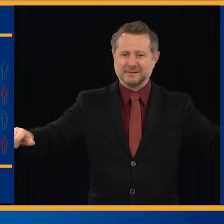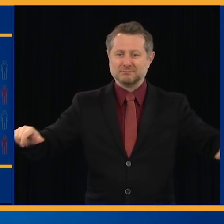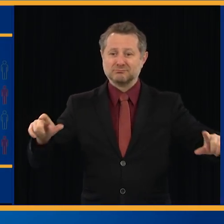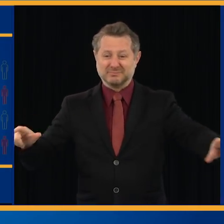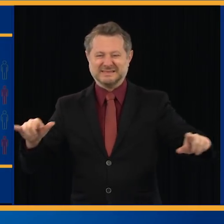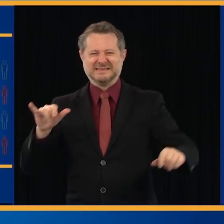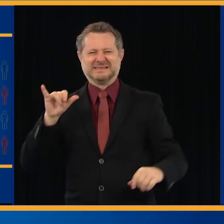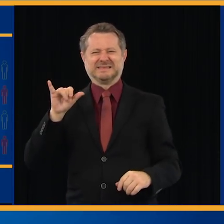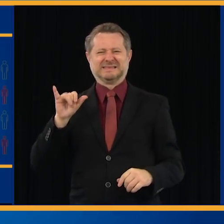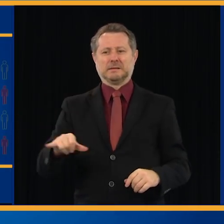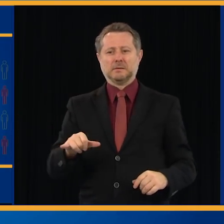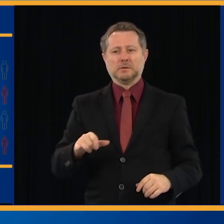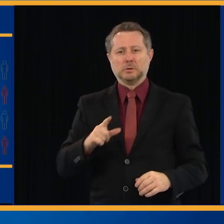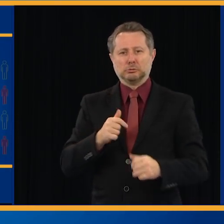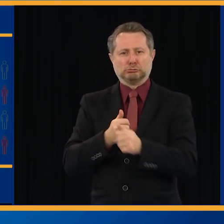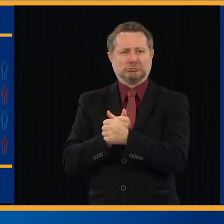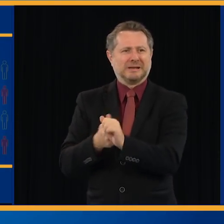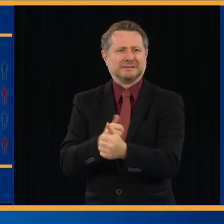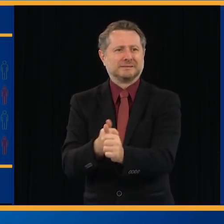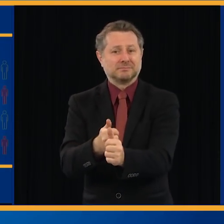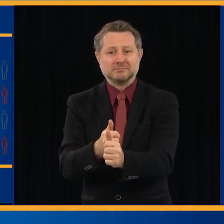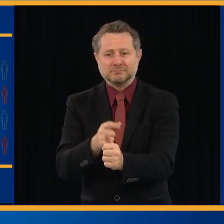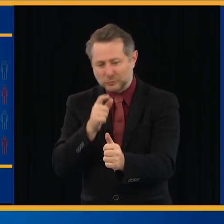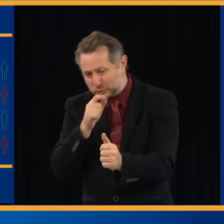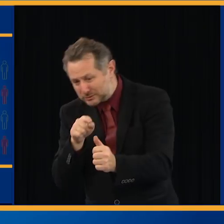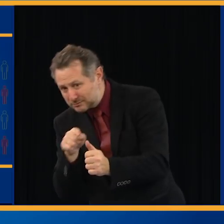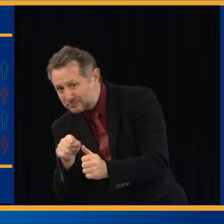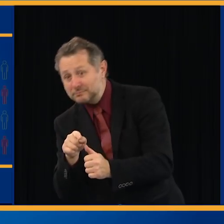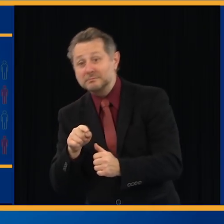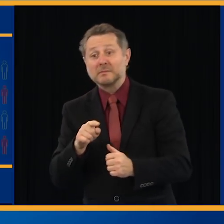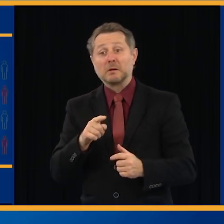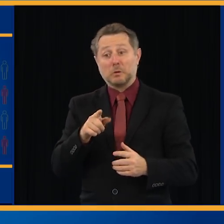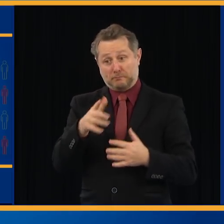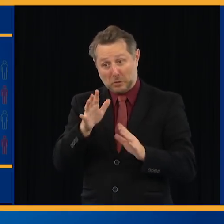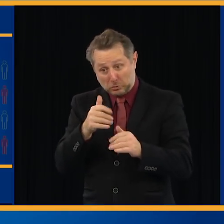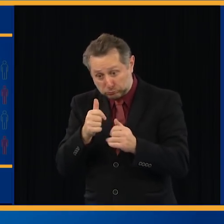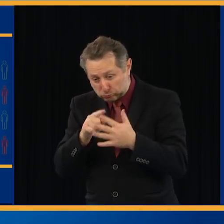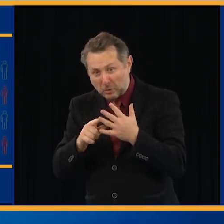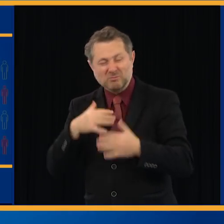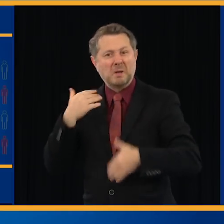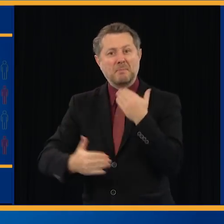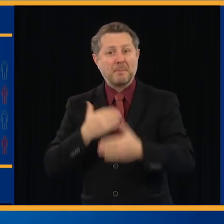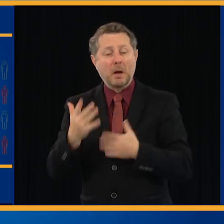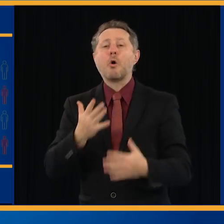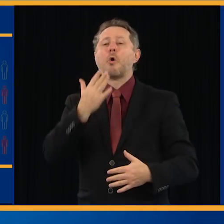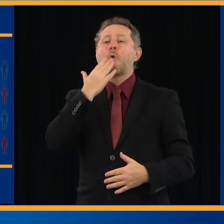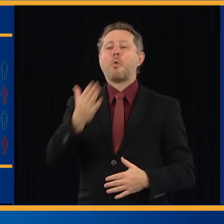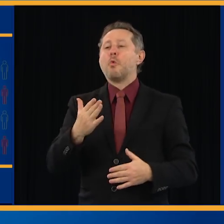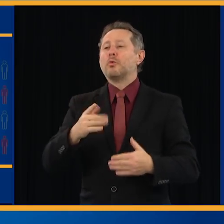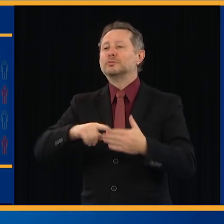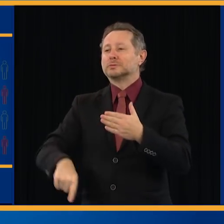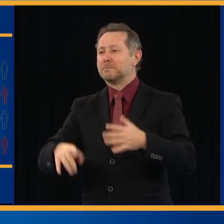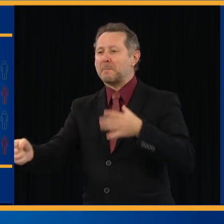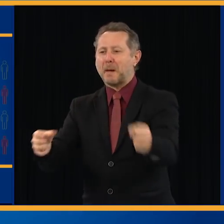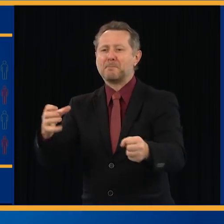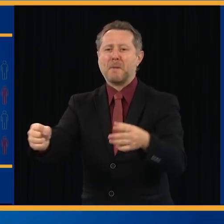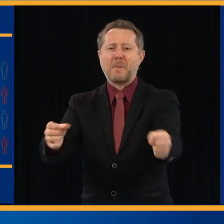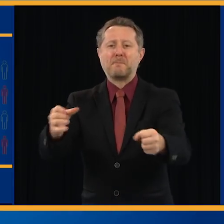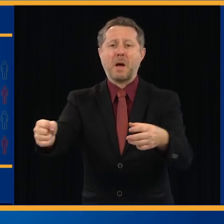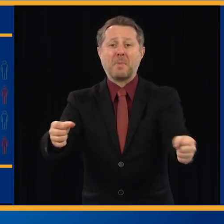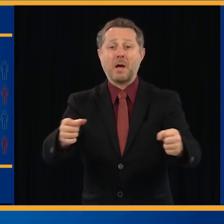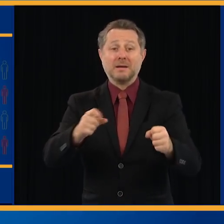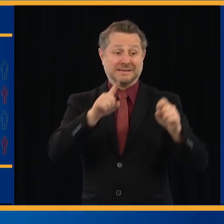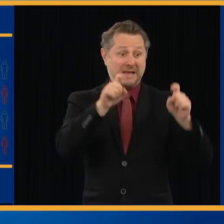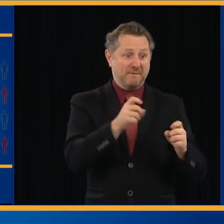The faster you trace, the better. You want to test right away. You think you have symptoms. You think you were